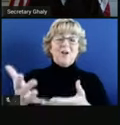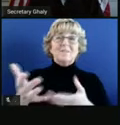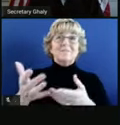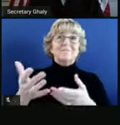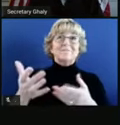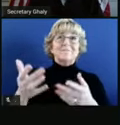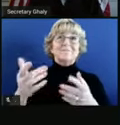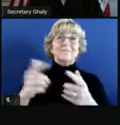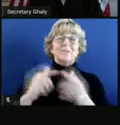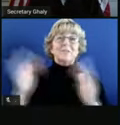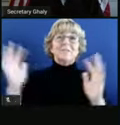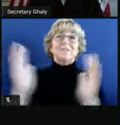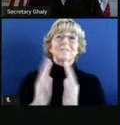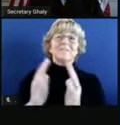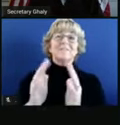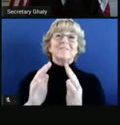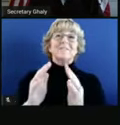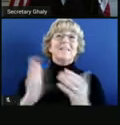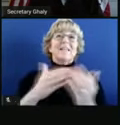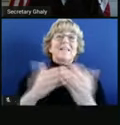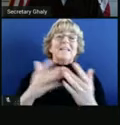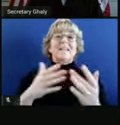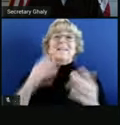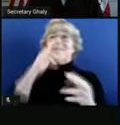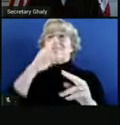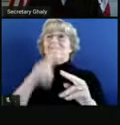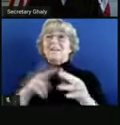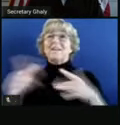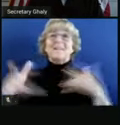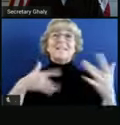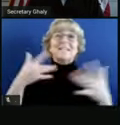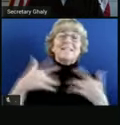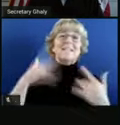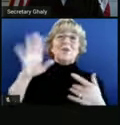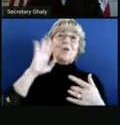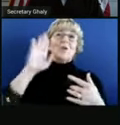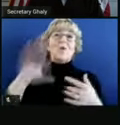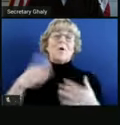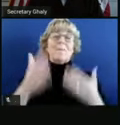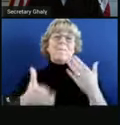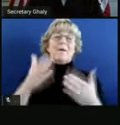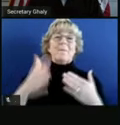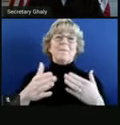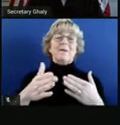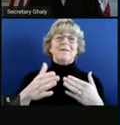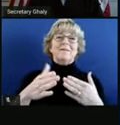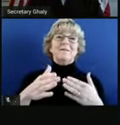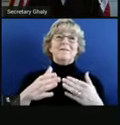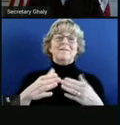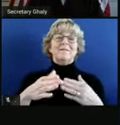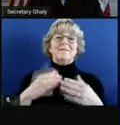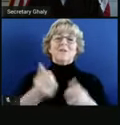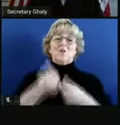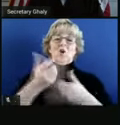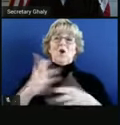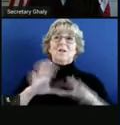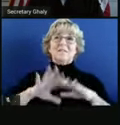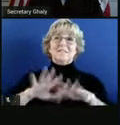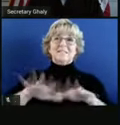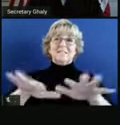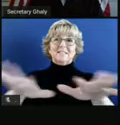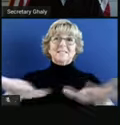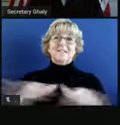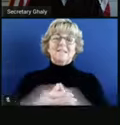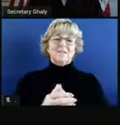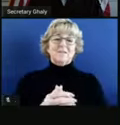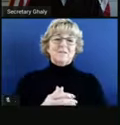even if in fun and exciting ways, in ways that you know might contribute to transmission within that gathering.